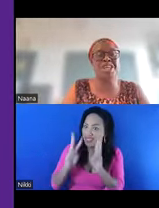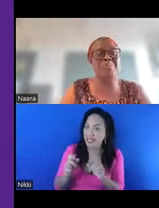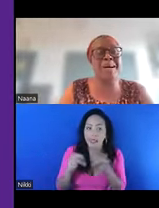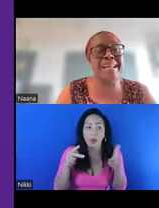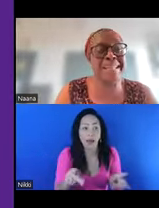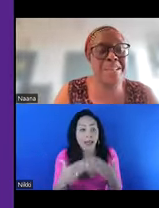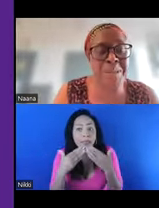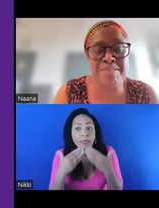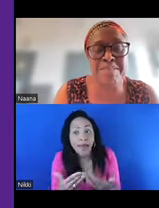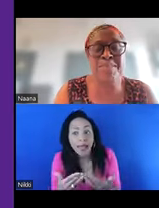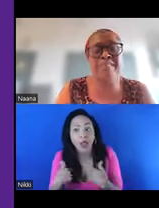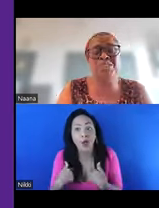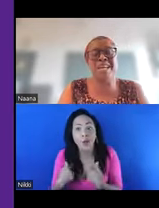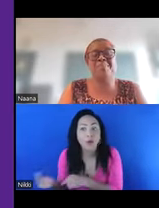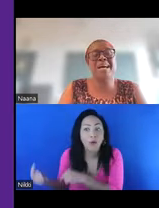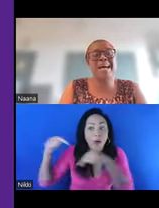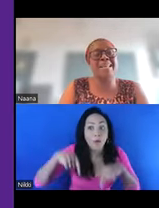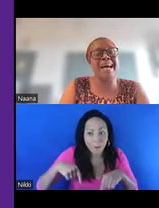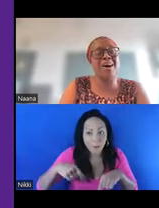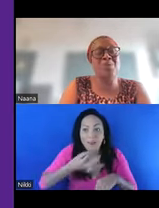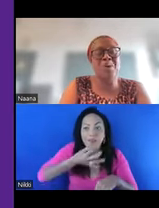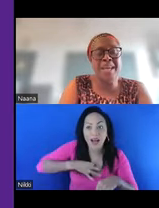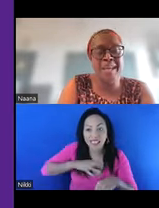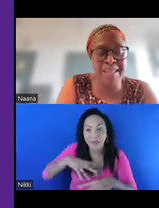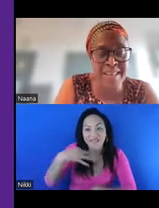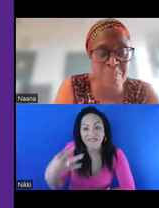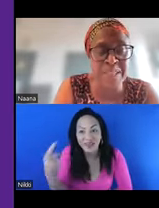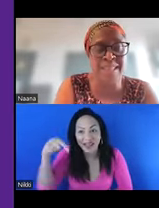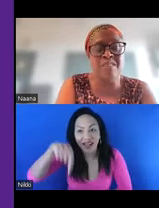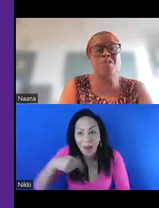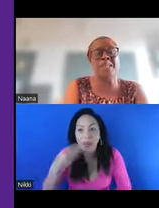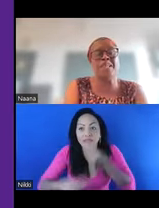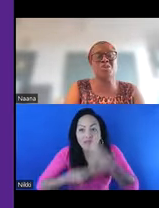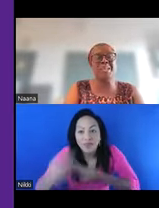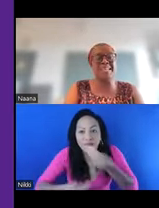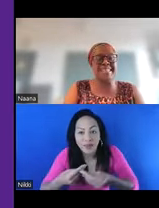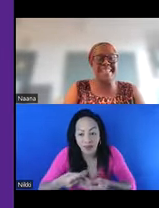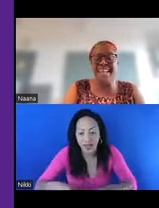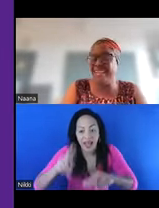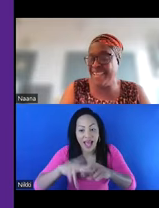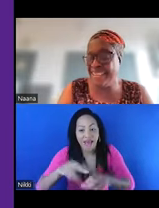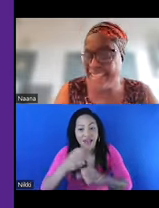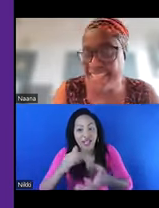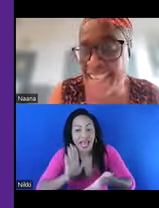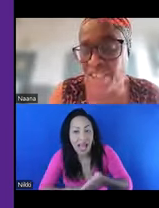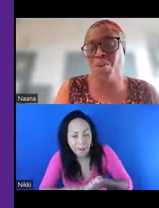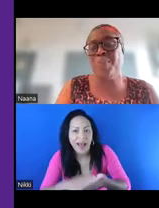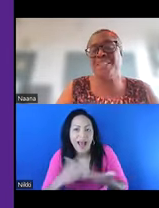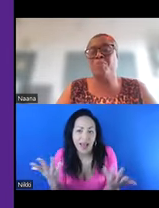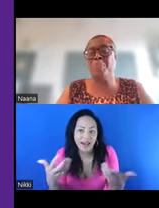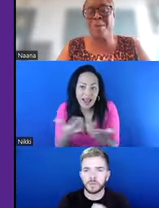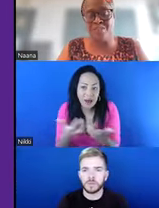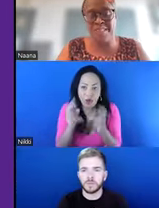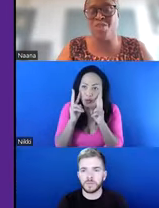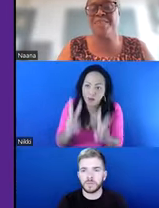on to share my little bits around FGM and how it can be seen from a decolonizing inland. Thank you so